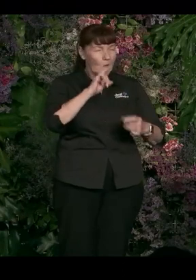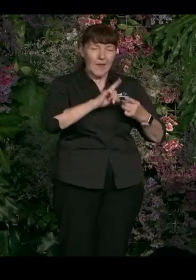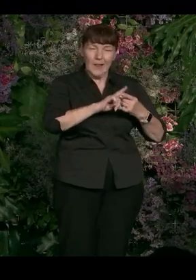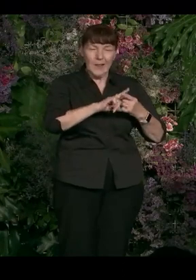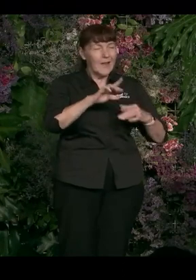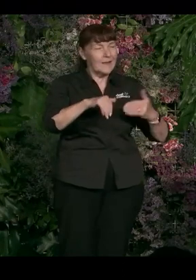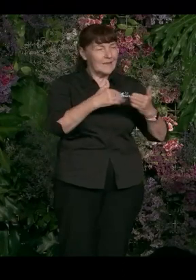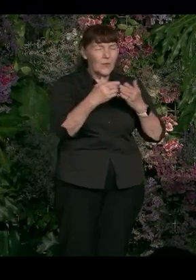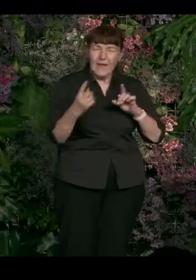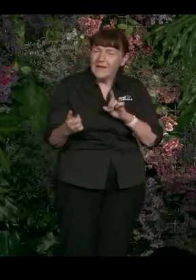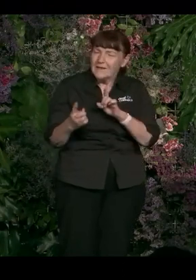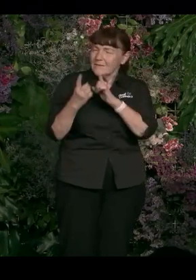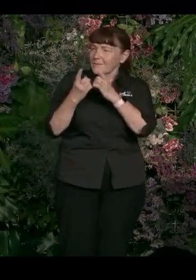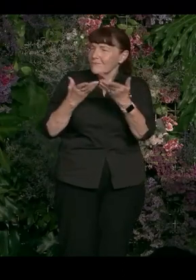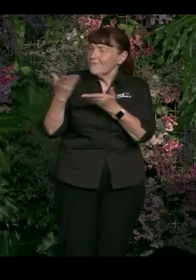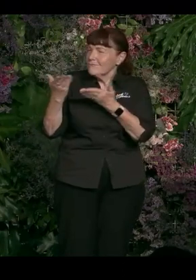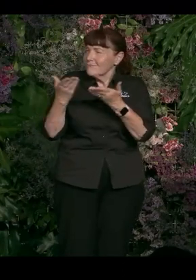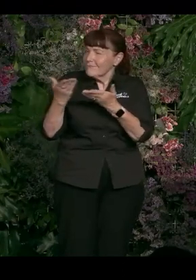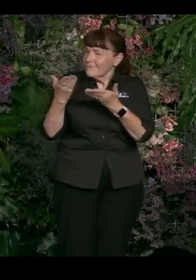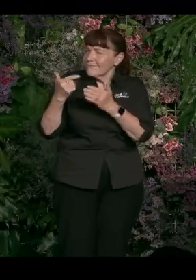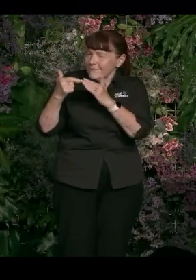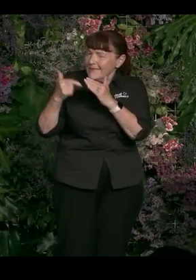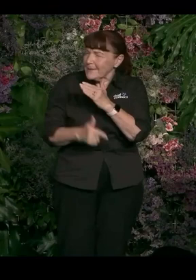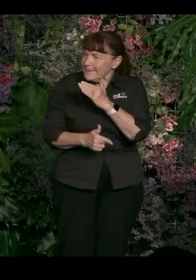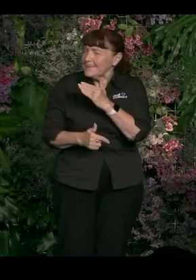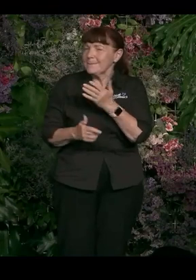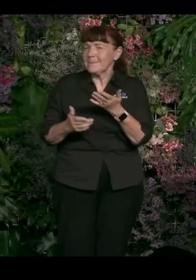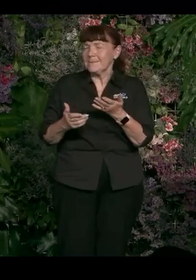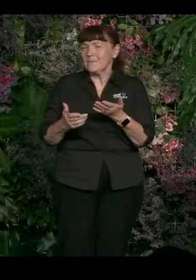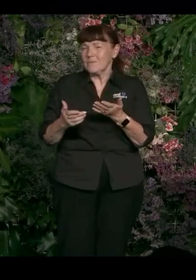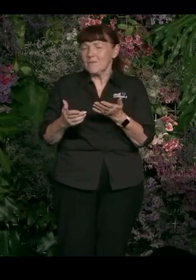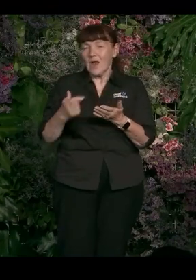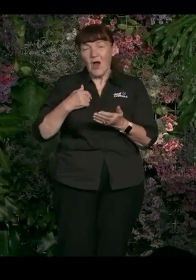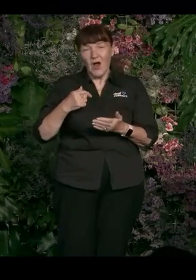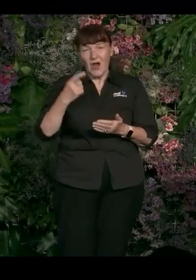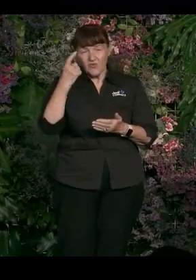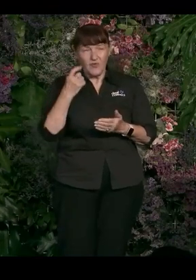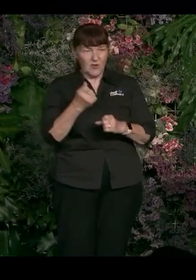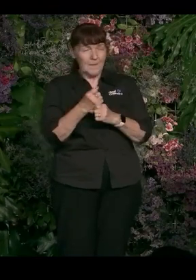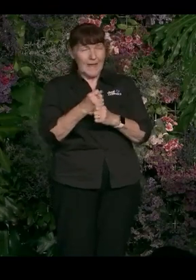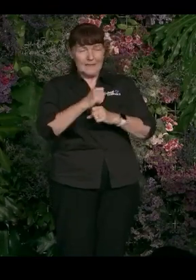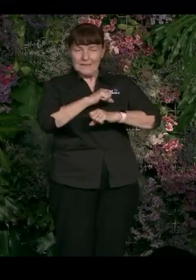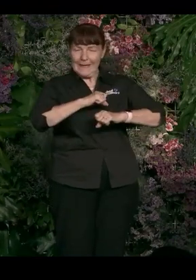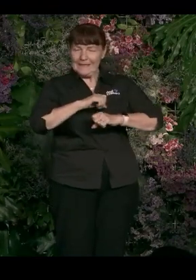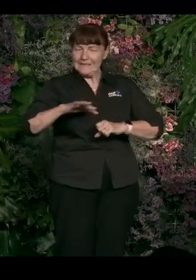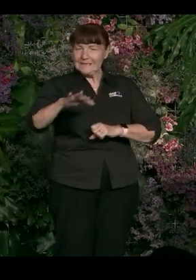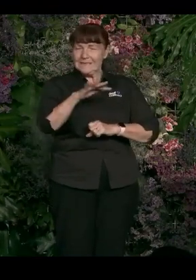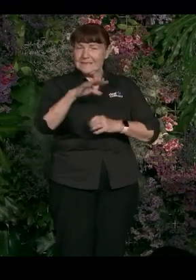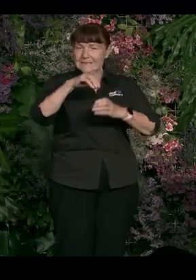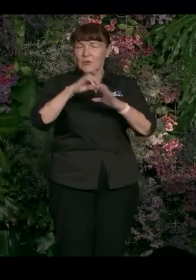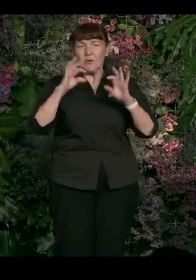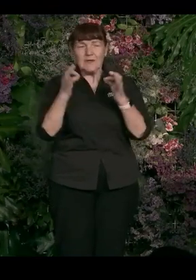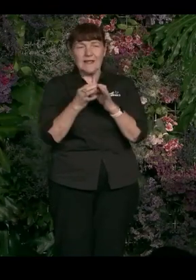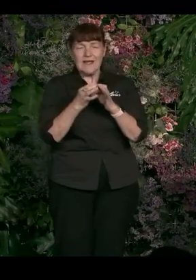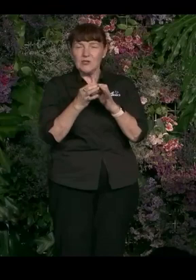those deeper conversations with people. So one of the things that I find is trying to create space within an organisation for people to actually